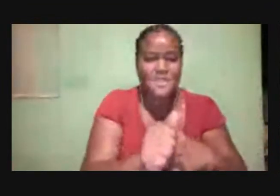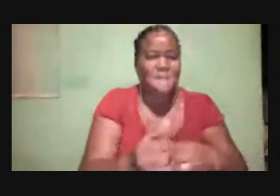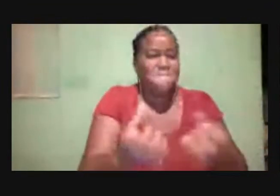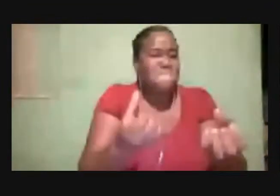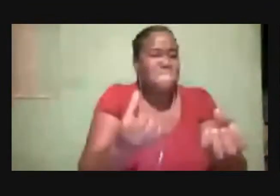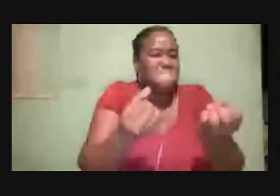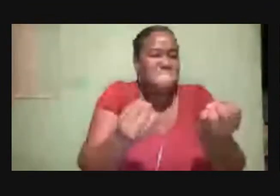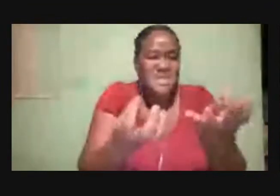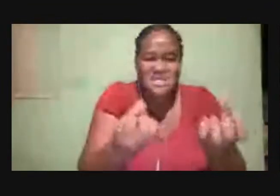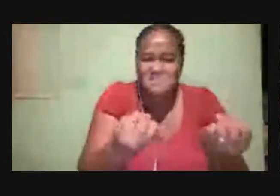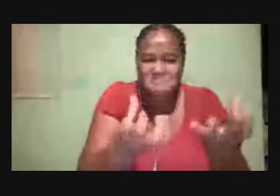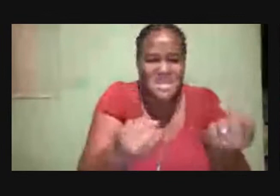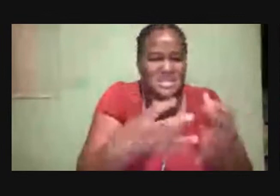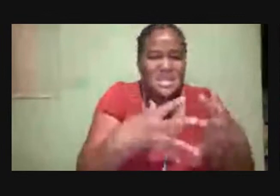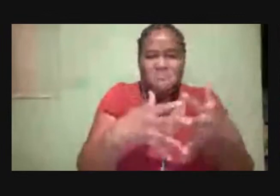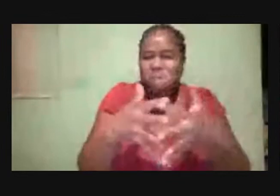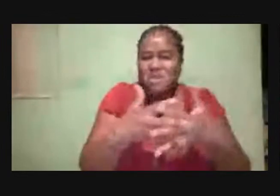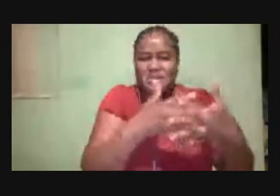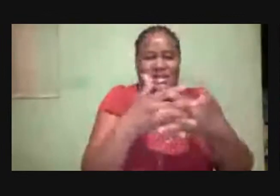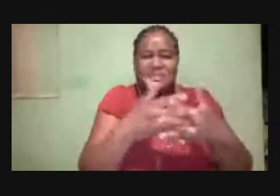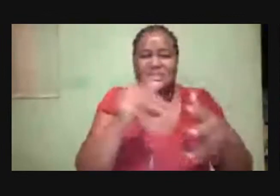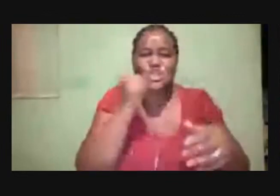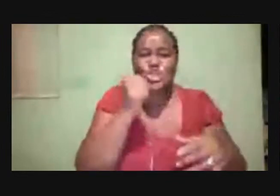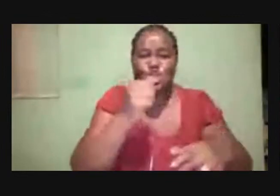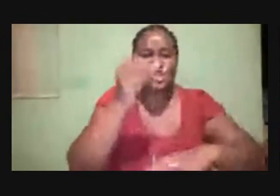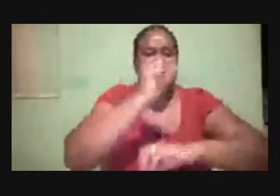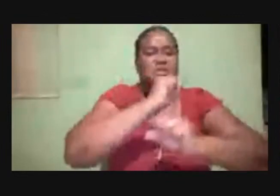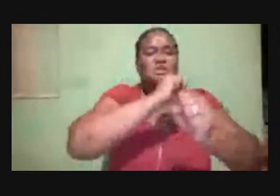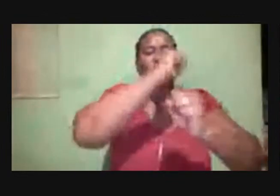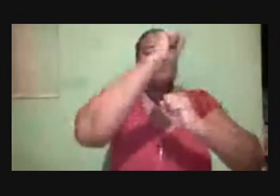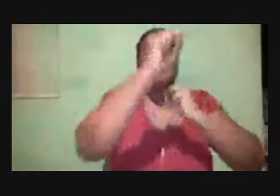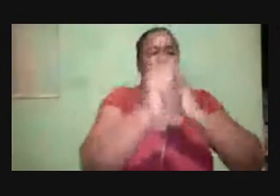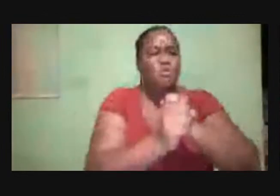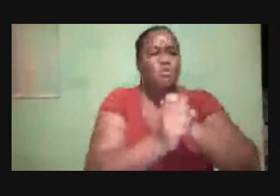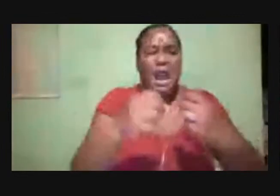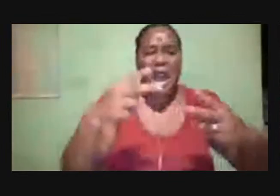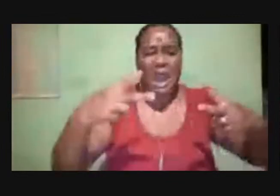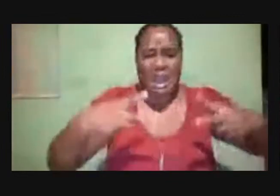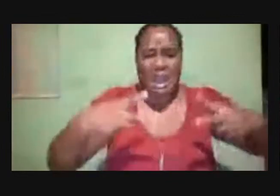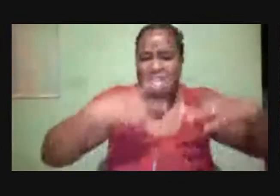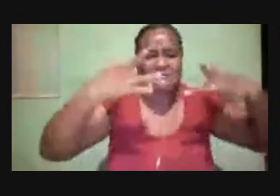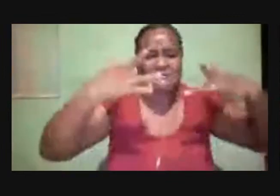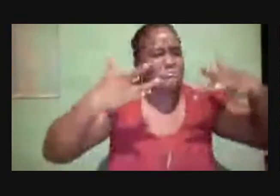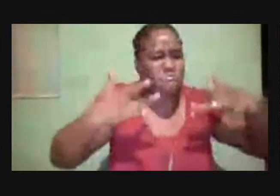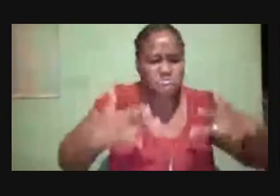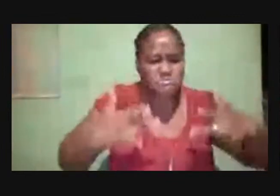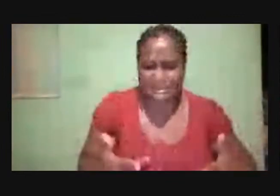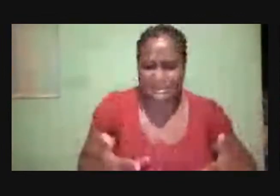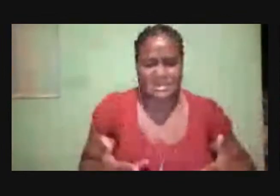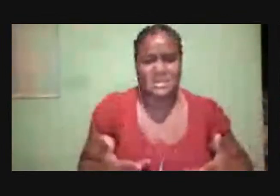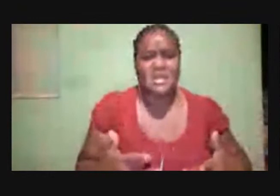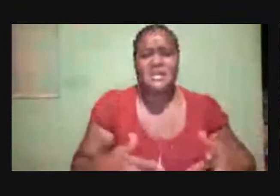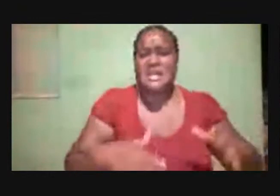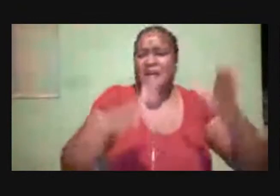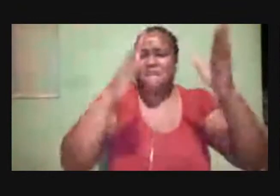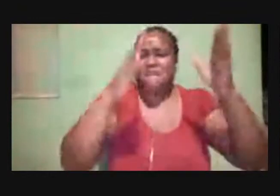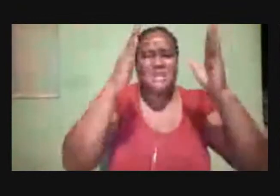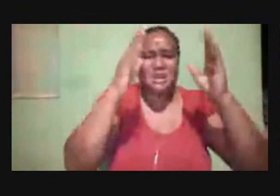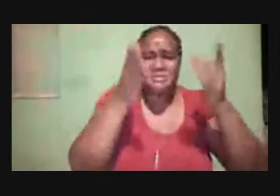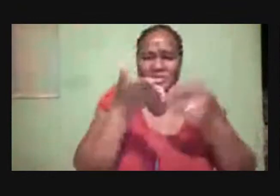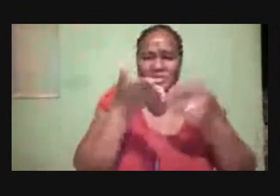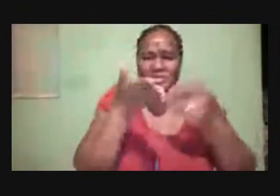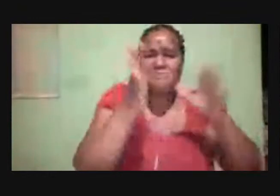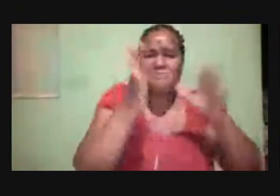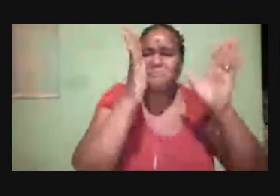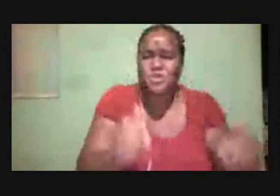Americans Each year Many of Those people Are individuals With disabilities And she goes